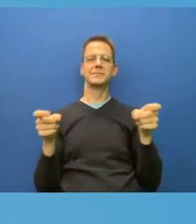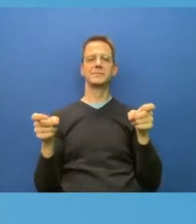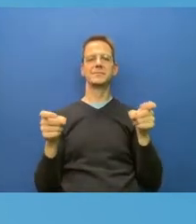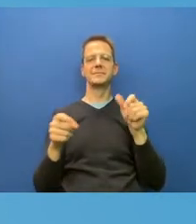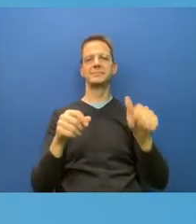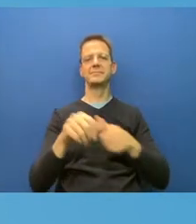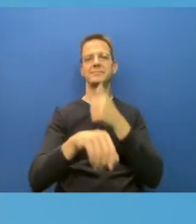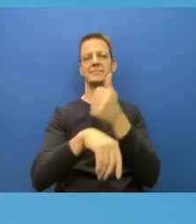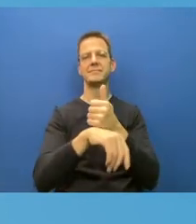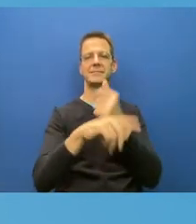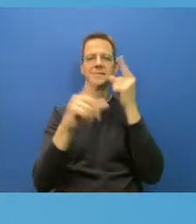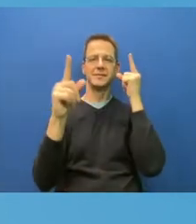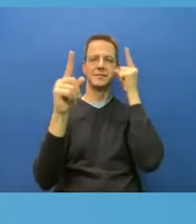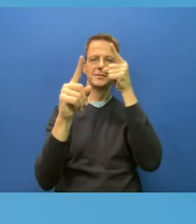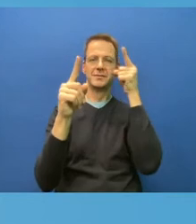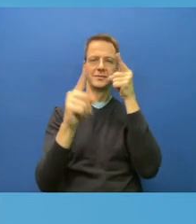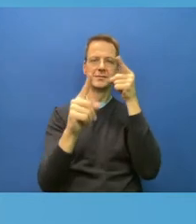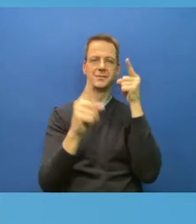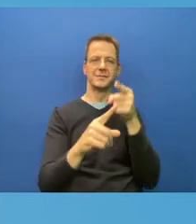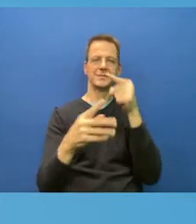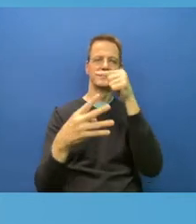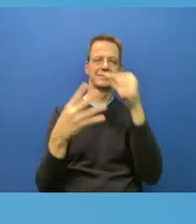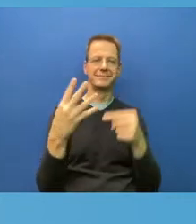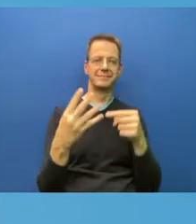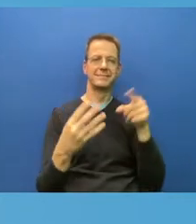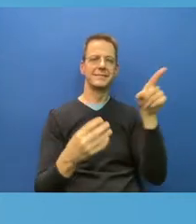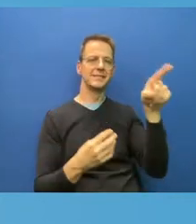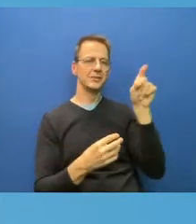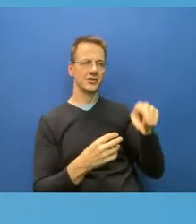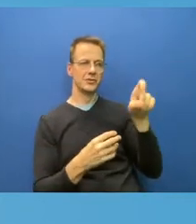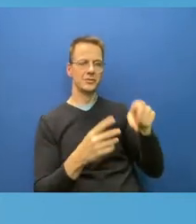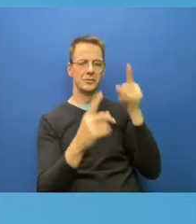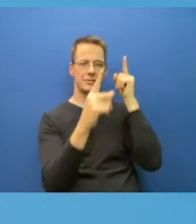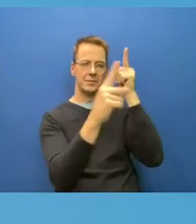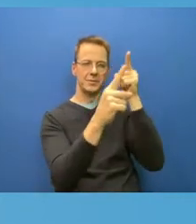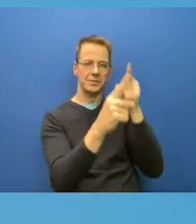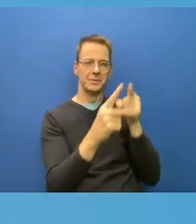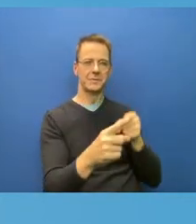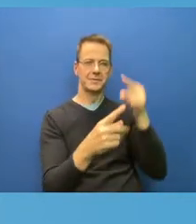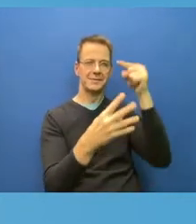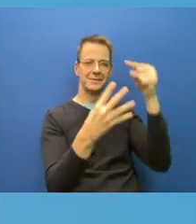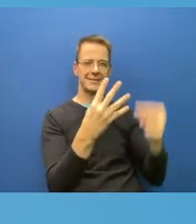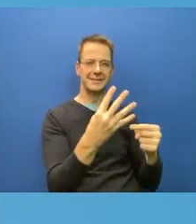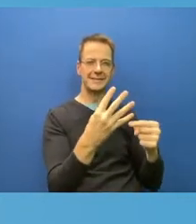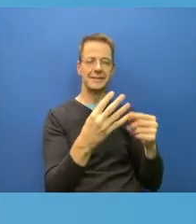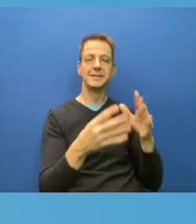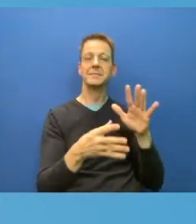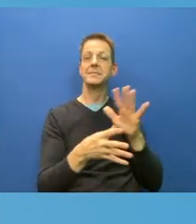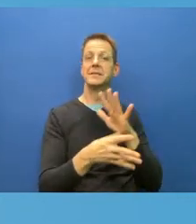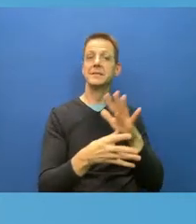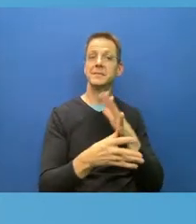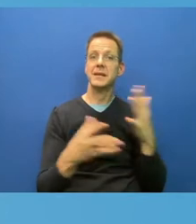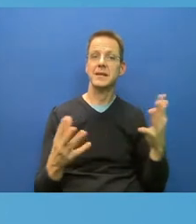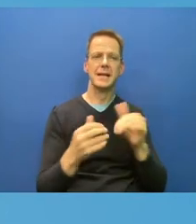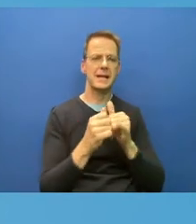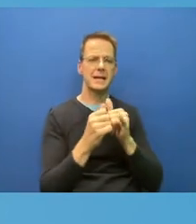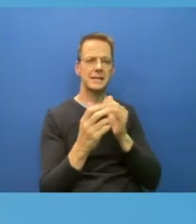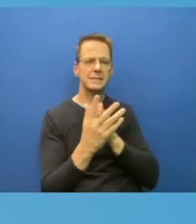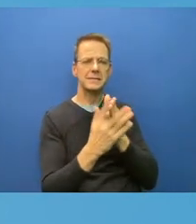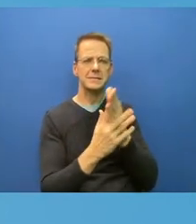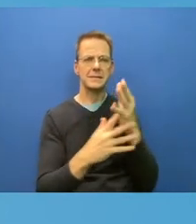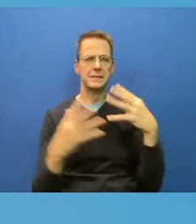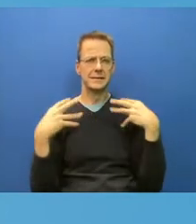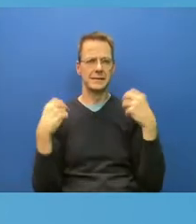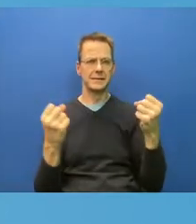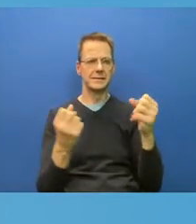pandemic with least number one, health damage to the population and then be with least economic economic